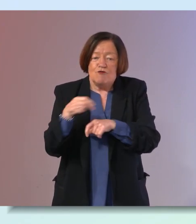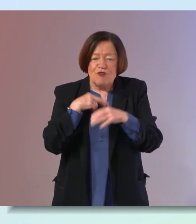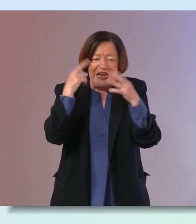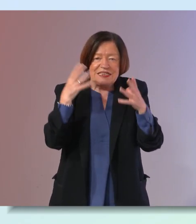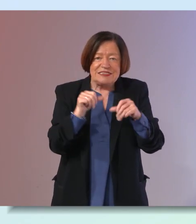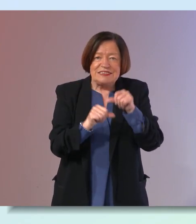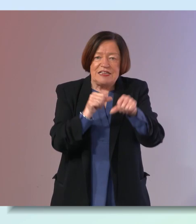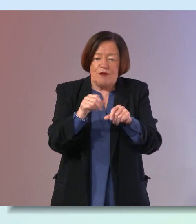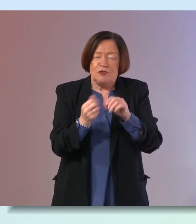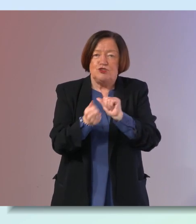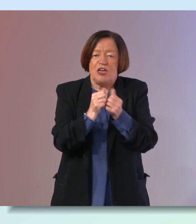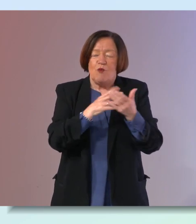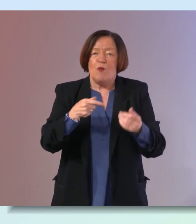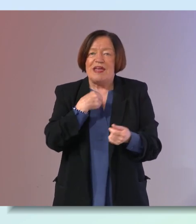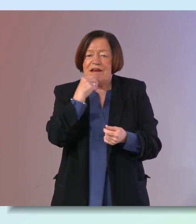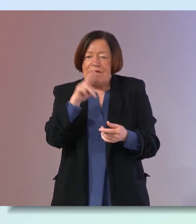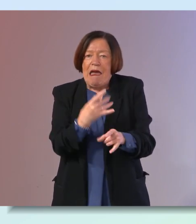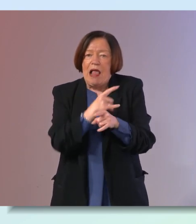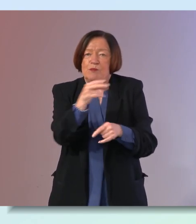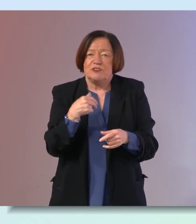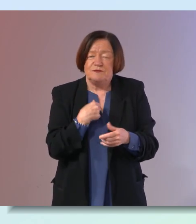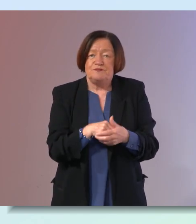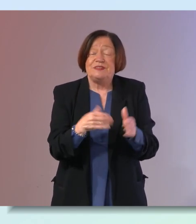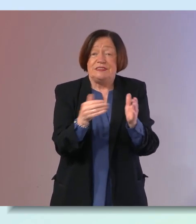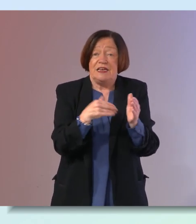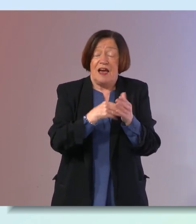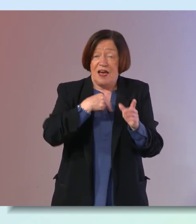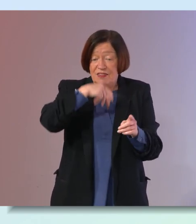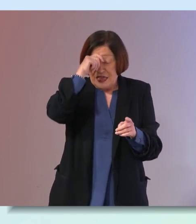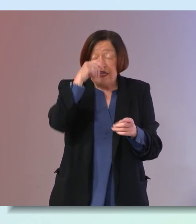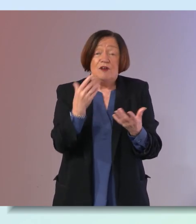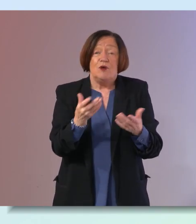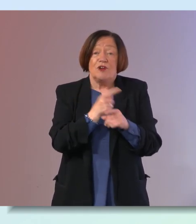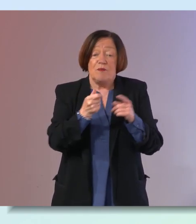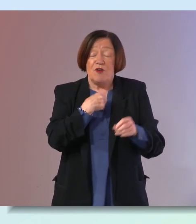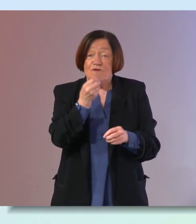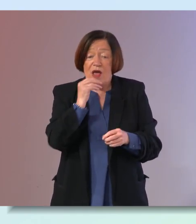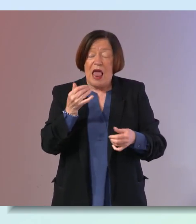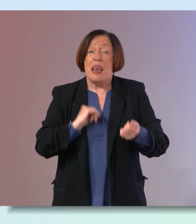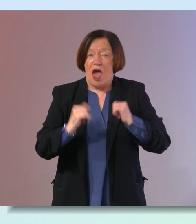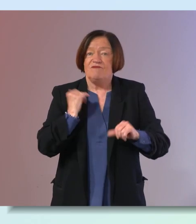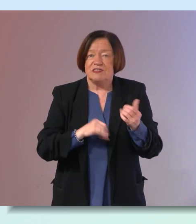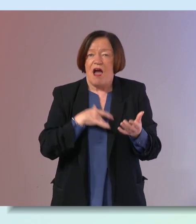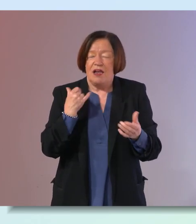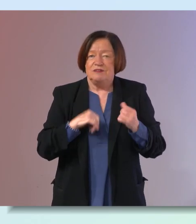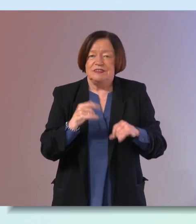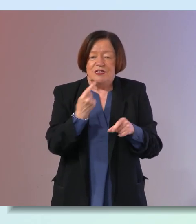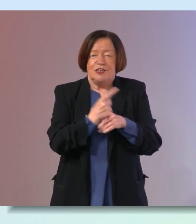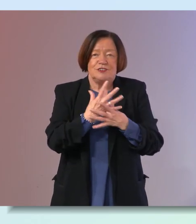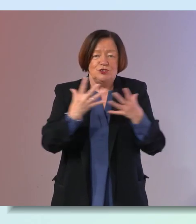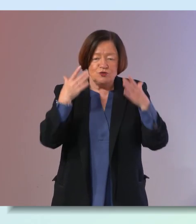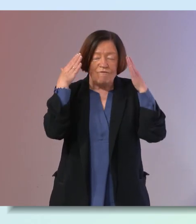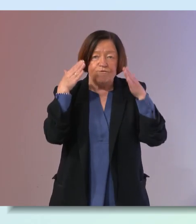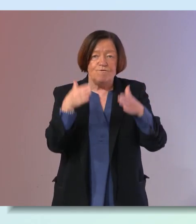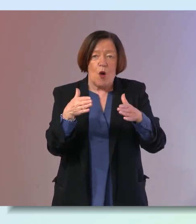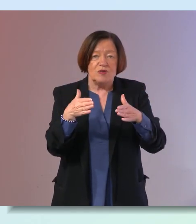when it comes to changing what we eat that can help us yes so i think when it comes to diet and lifestyle there's a a huge focus